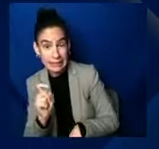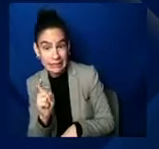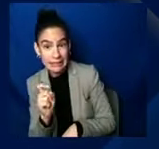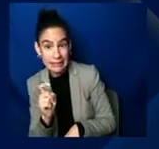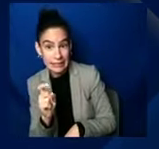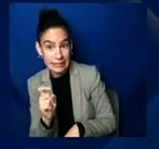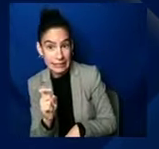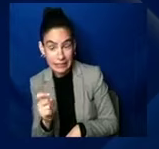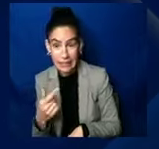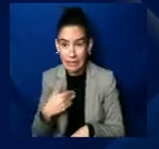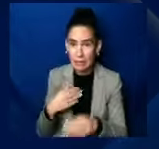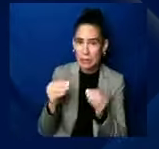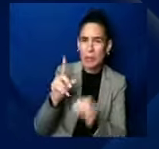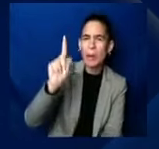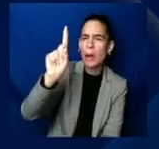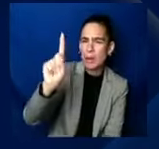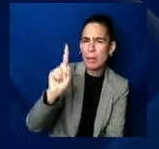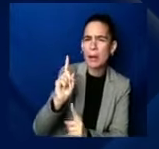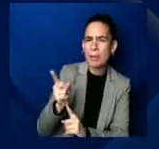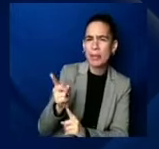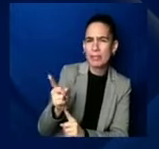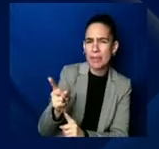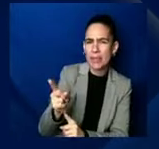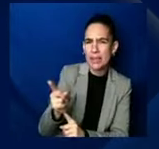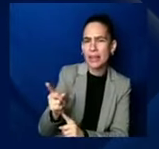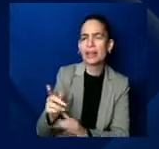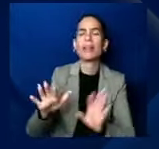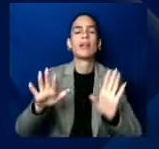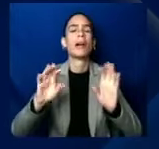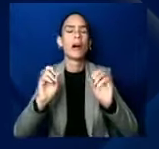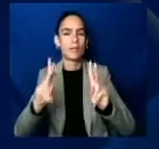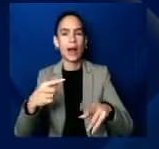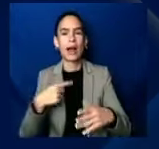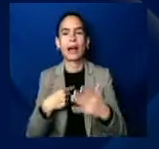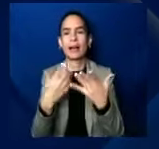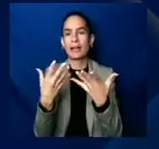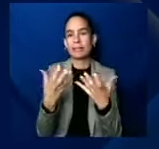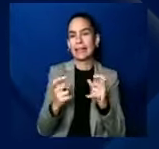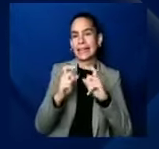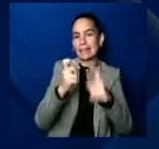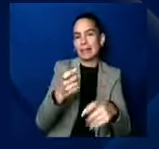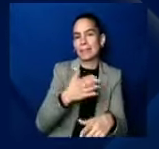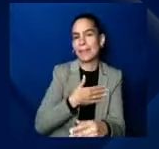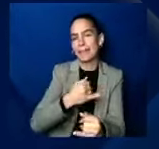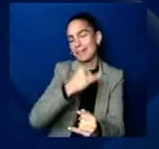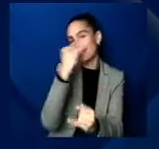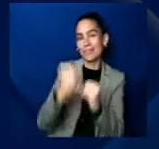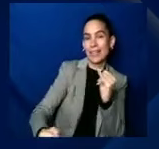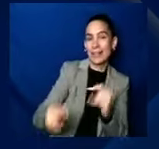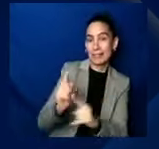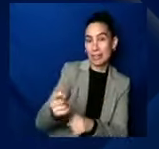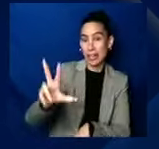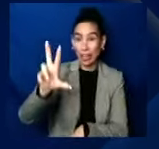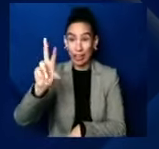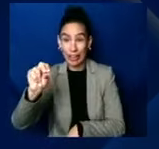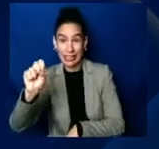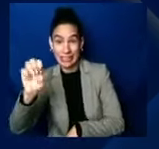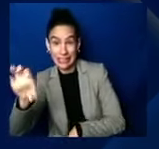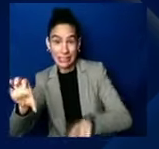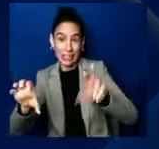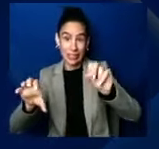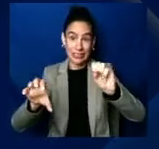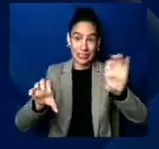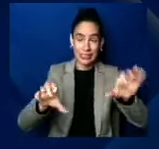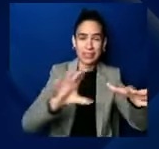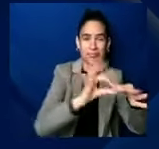minute. So I'm going to give up my minute. I'm going to let you two have the final word, Alexis, 30 seconds, and then Charles, 30 seconds. I'd love to know, uh,